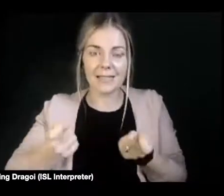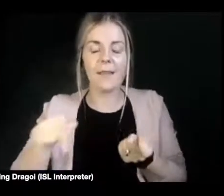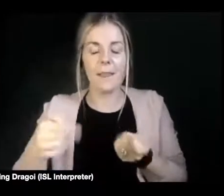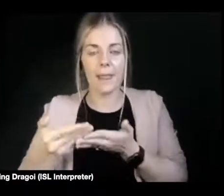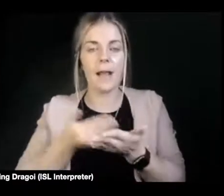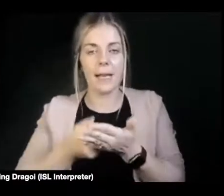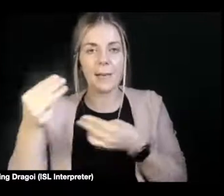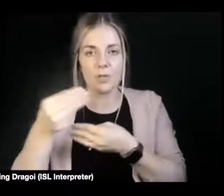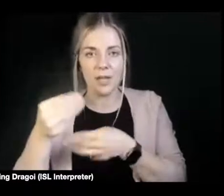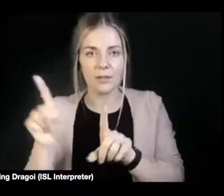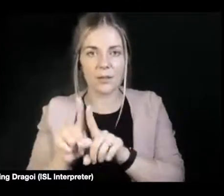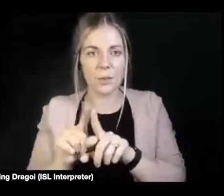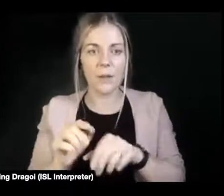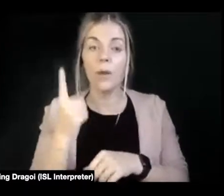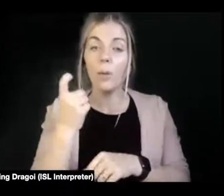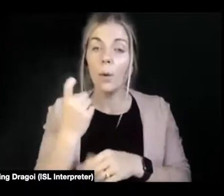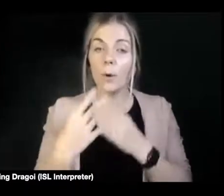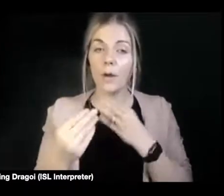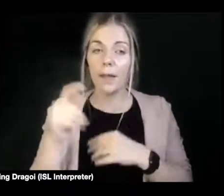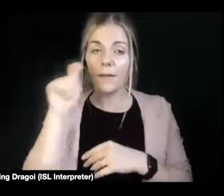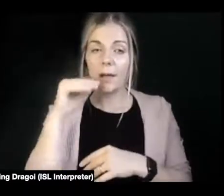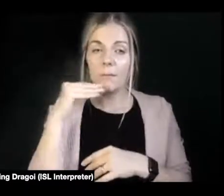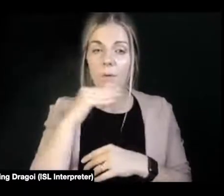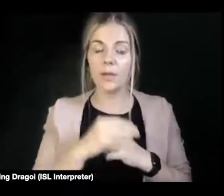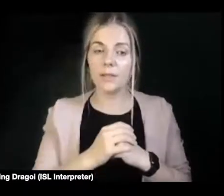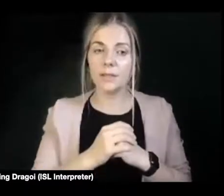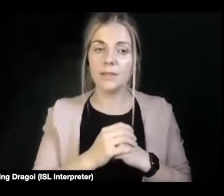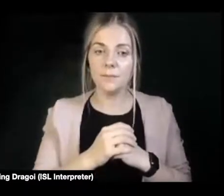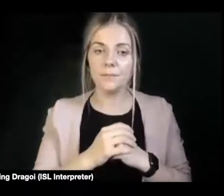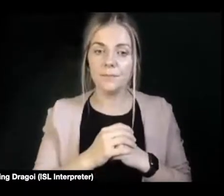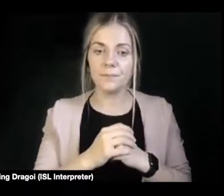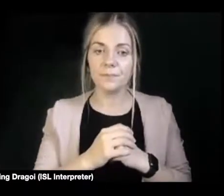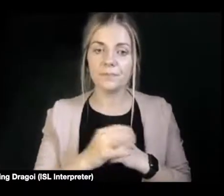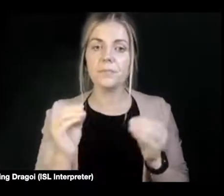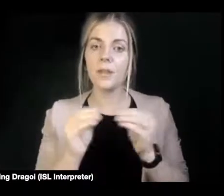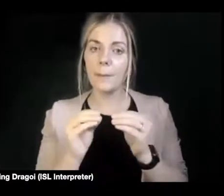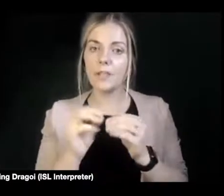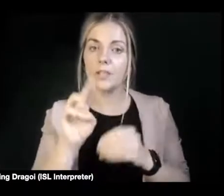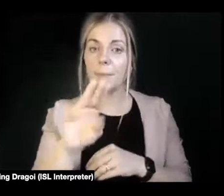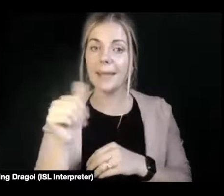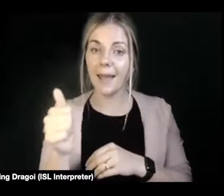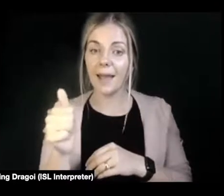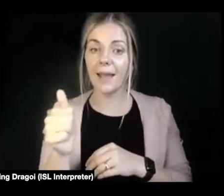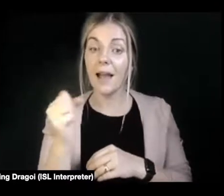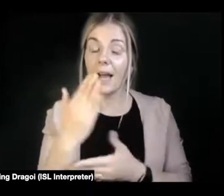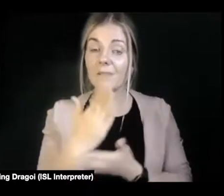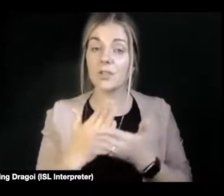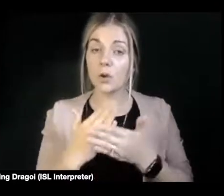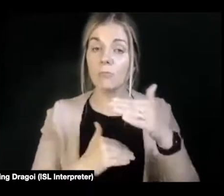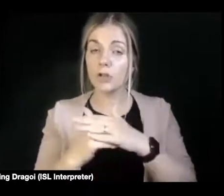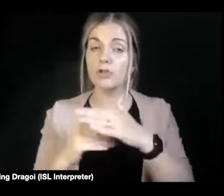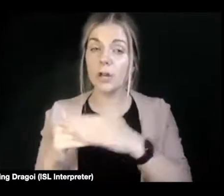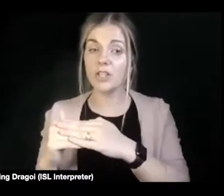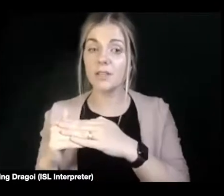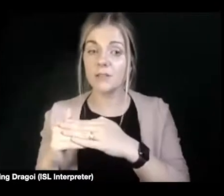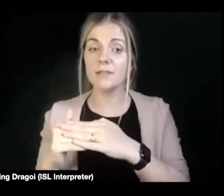one other thing as well is just in relation to running PAs, there are certain restrictions. They do